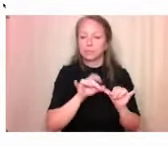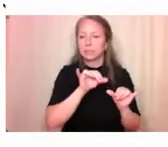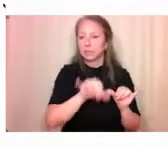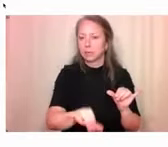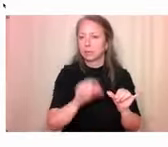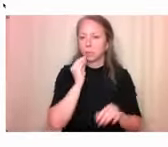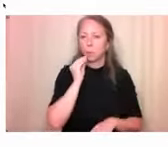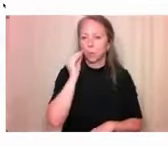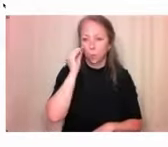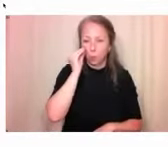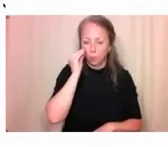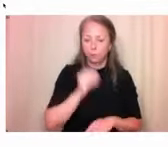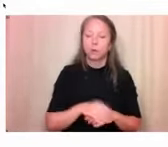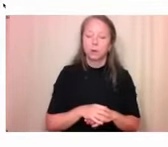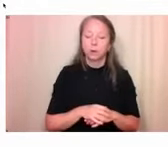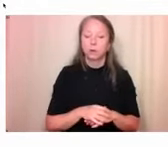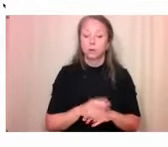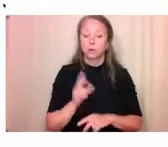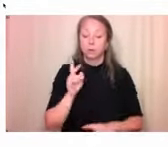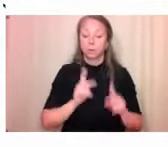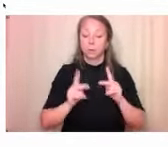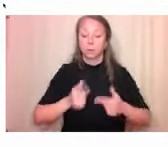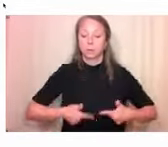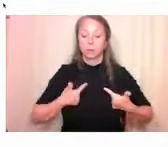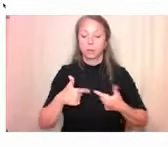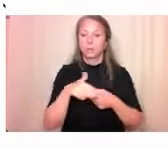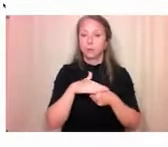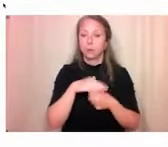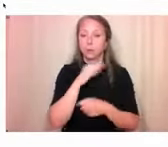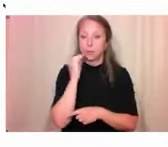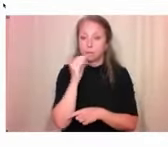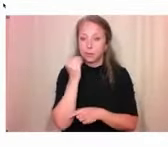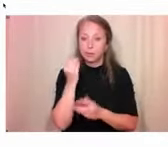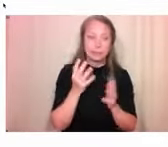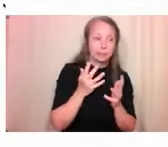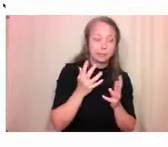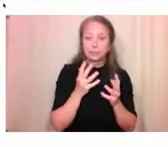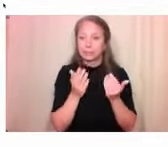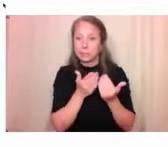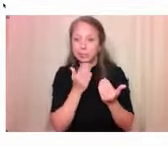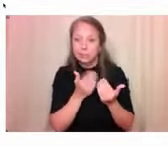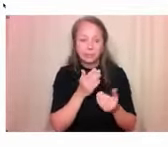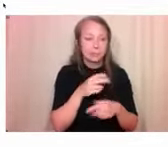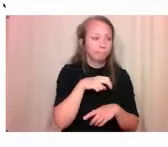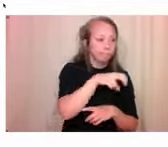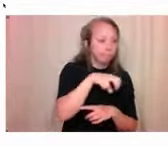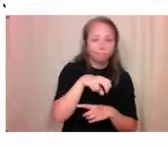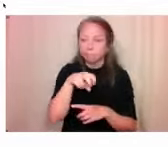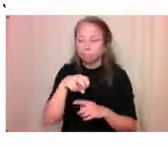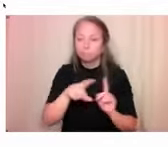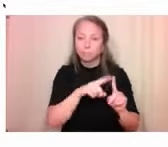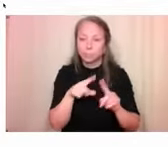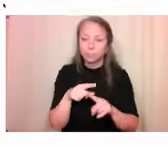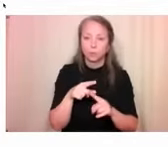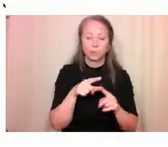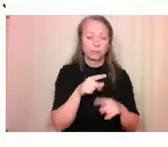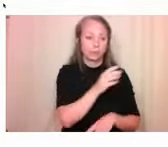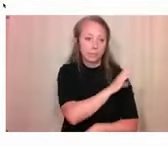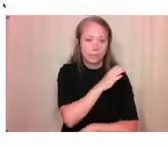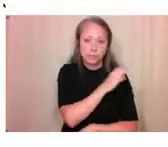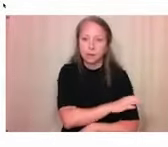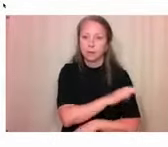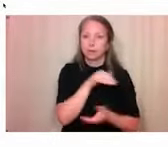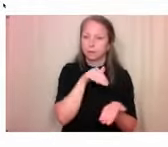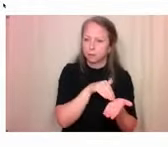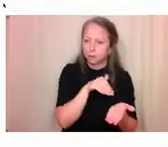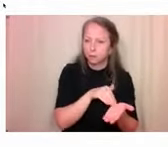services for residents of HRM communities, and neighborhood walkability scores, and whether the current standard of